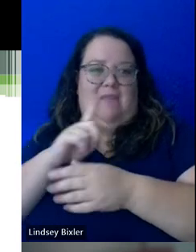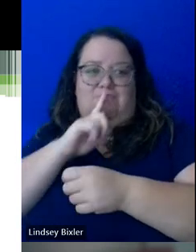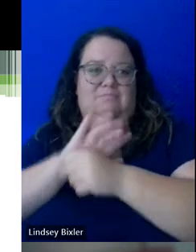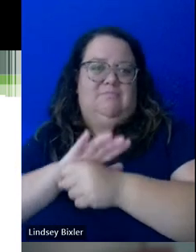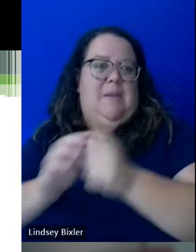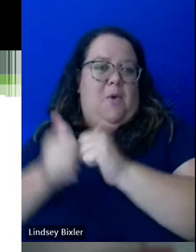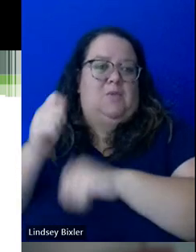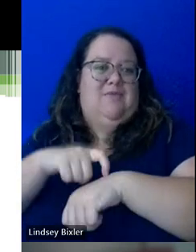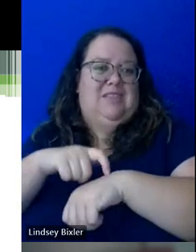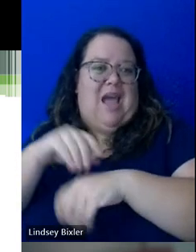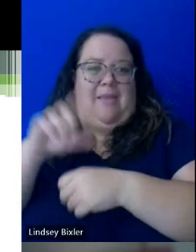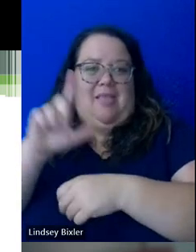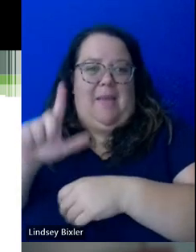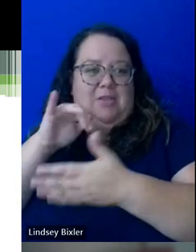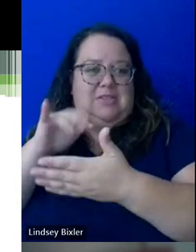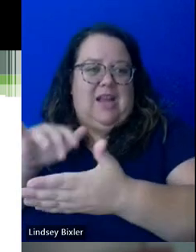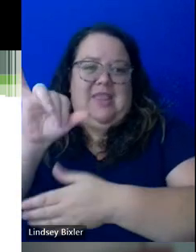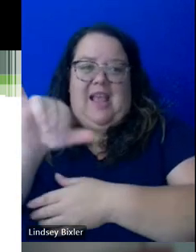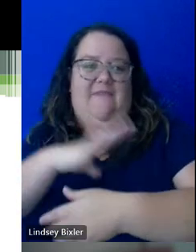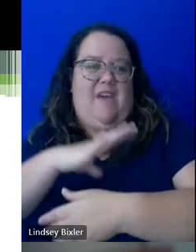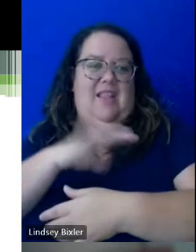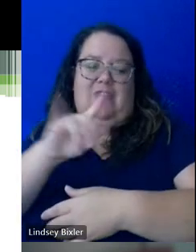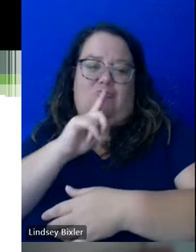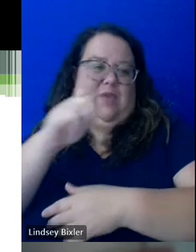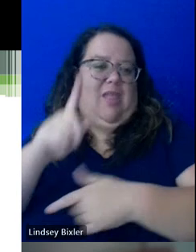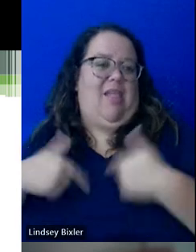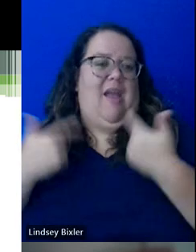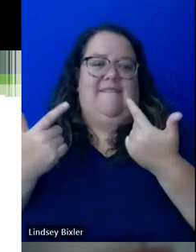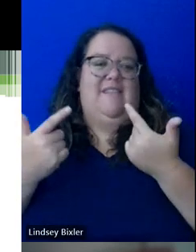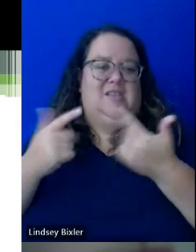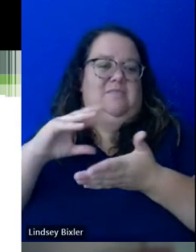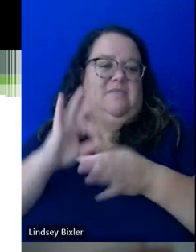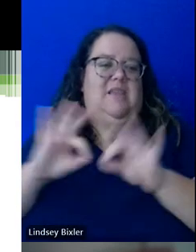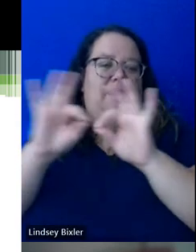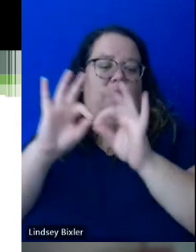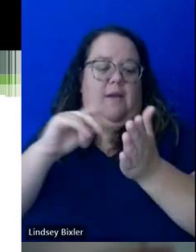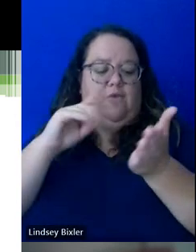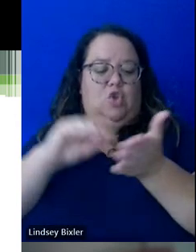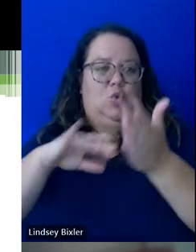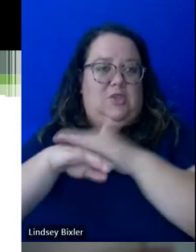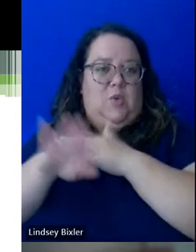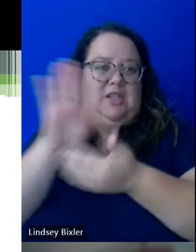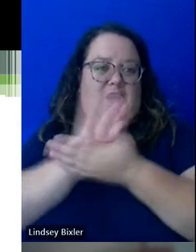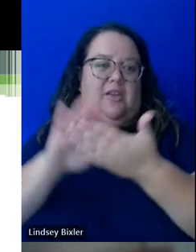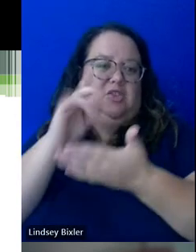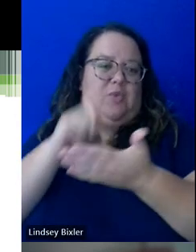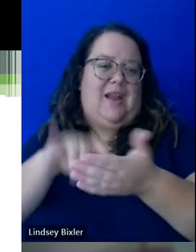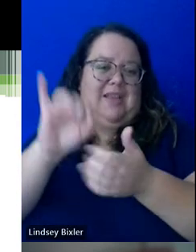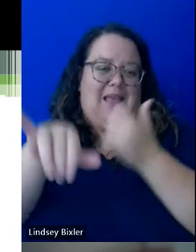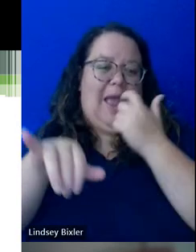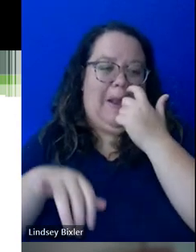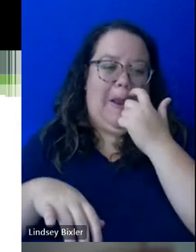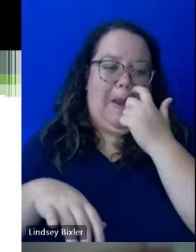studying for, and that's okay. And that's just the reality and it's important for students kind of going into college to just recognize that and